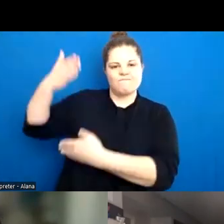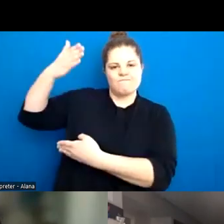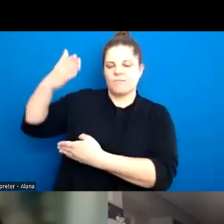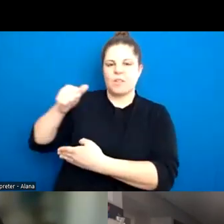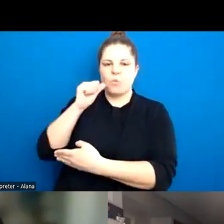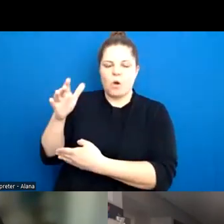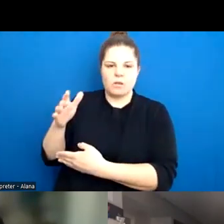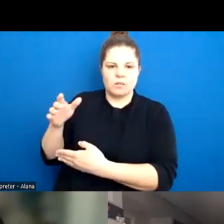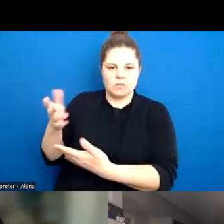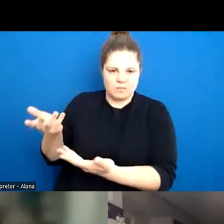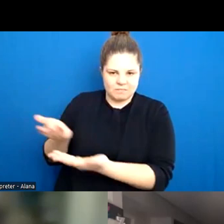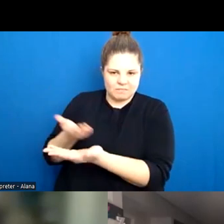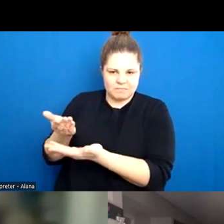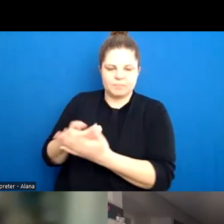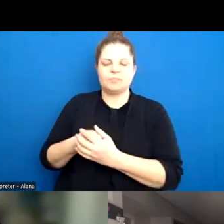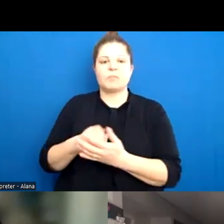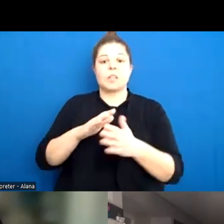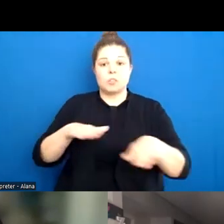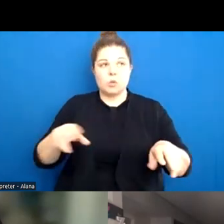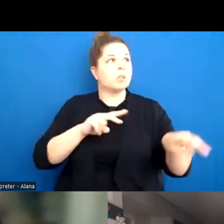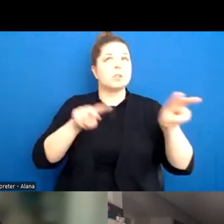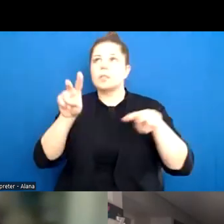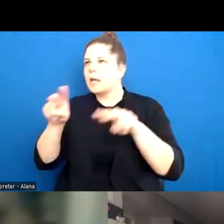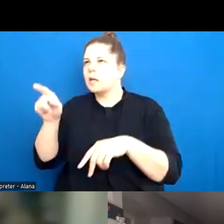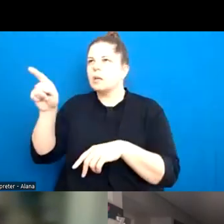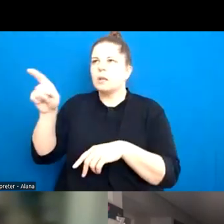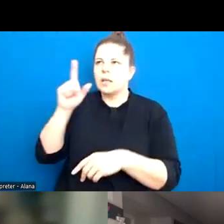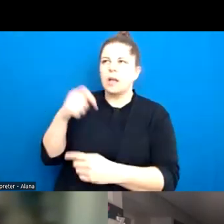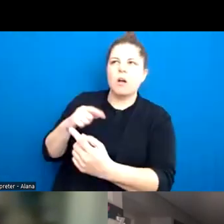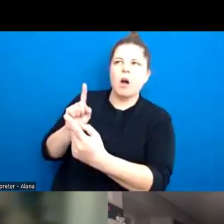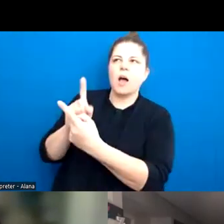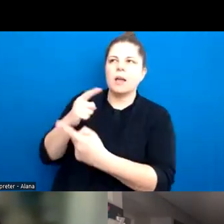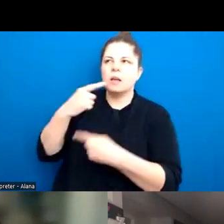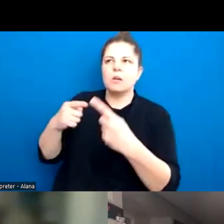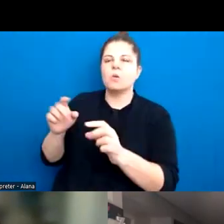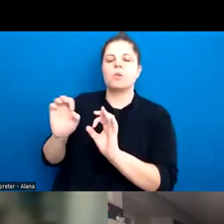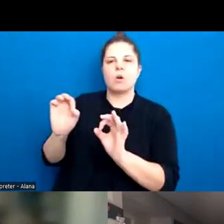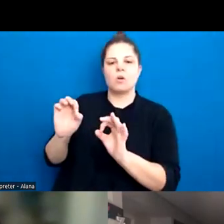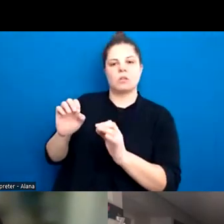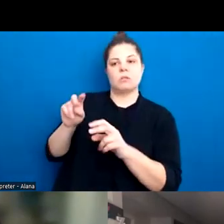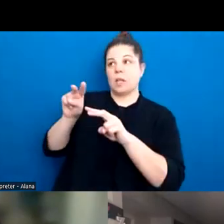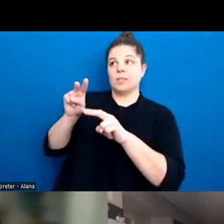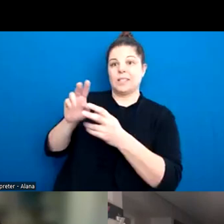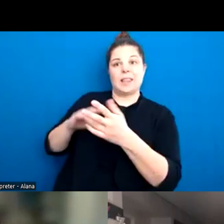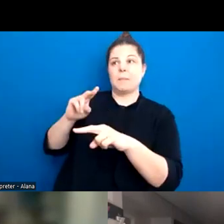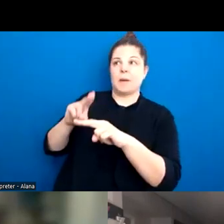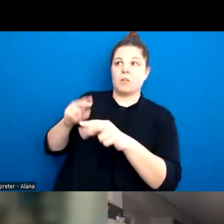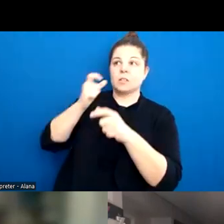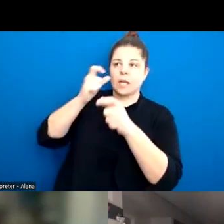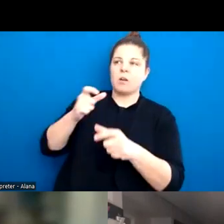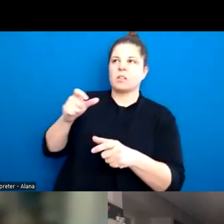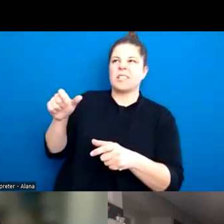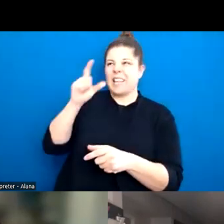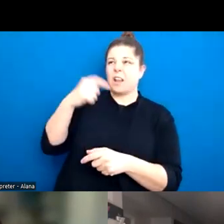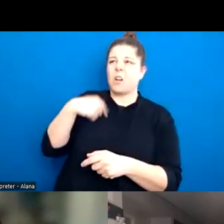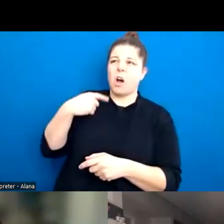all the time from everywhere in the world around them and most particularly from their parents or carers. So we have to be really, really careful